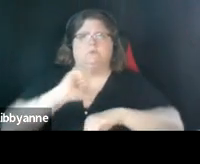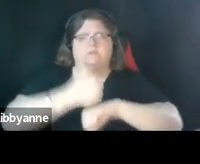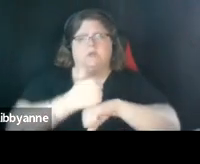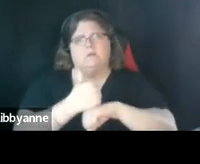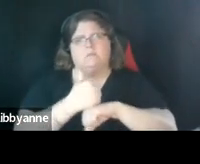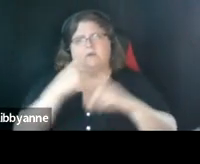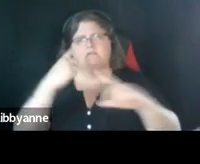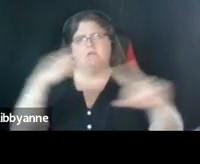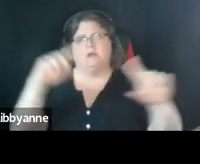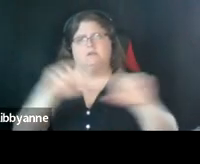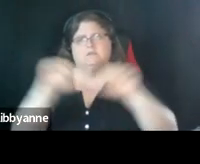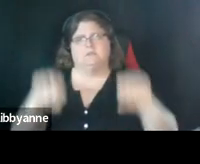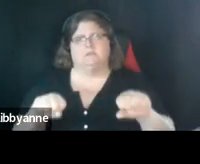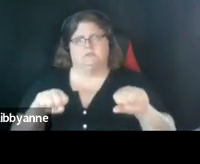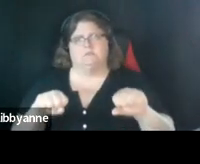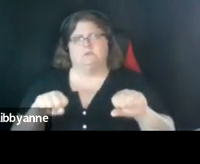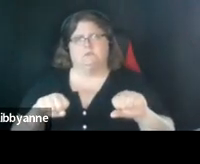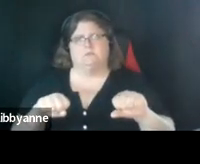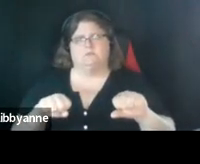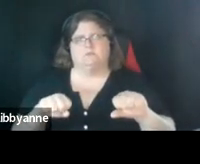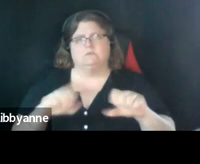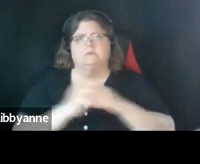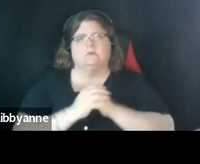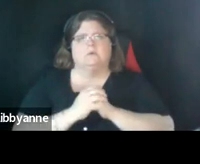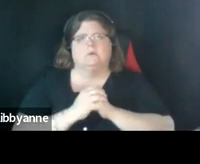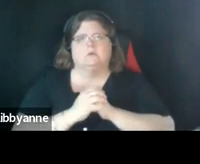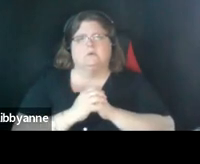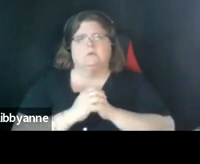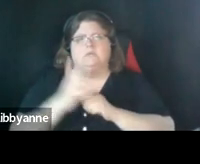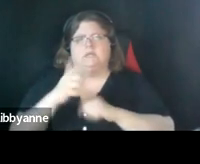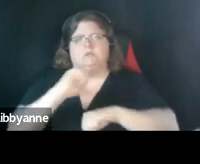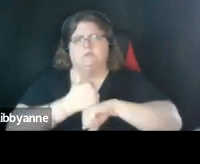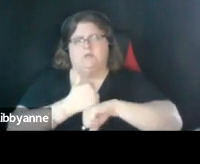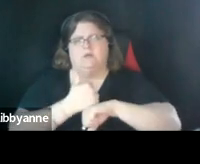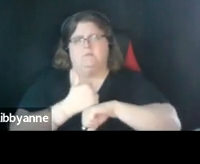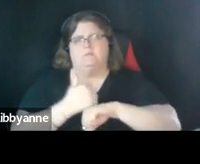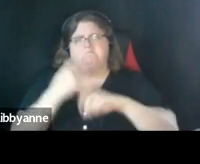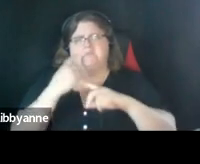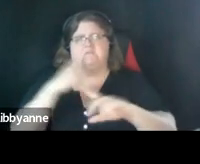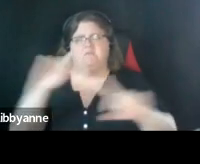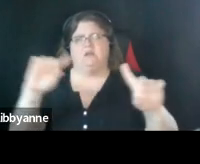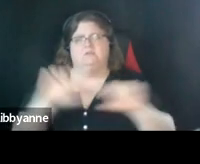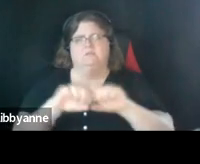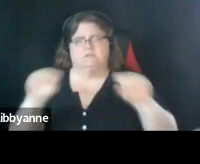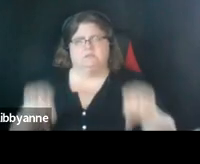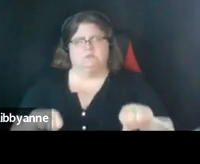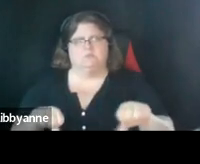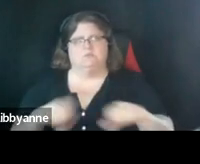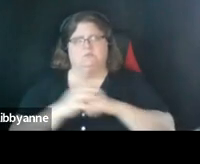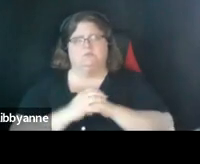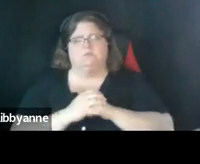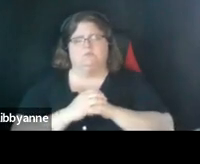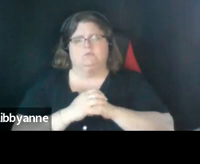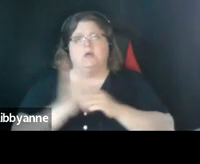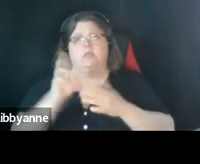explicitly so effective systems systems that that results